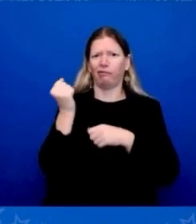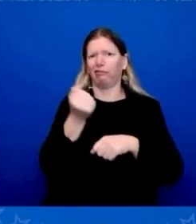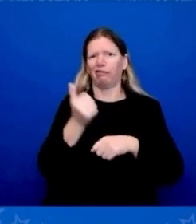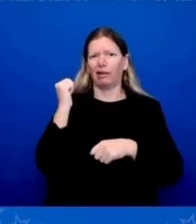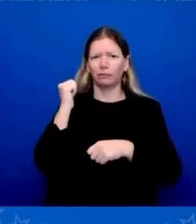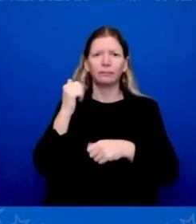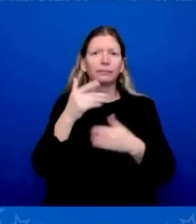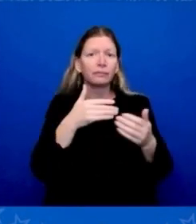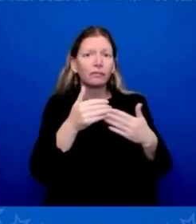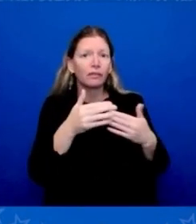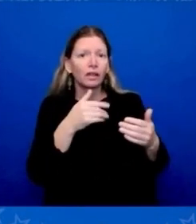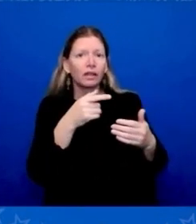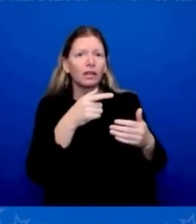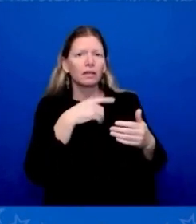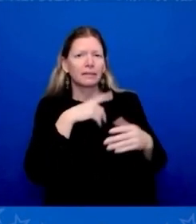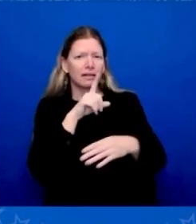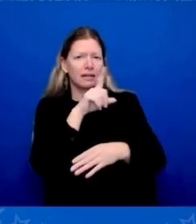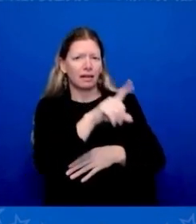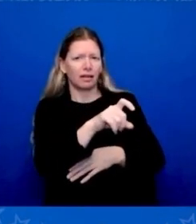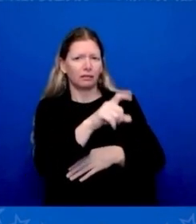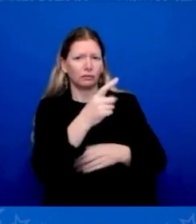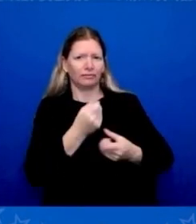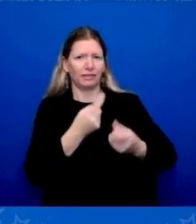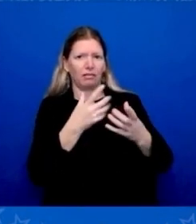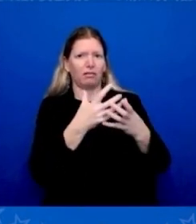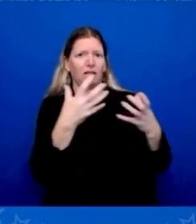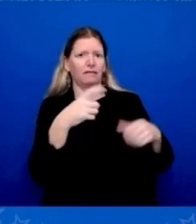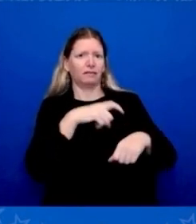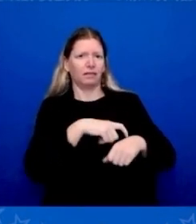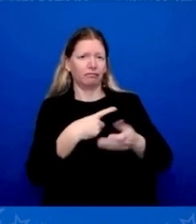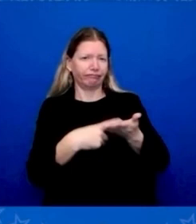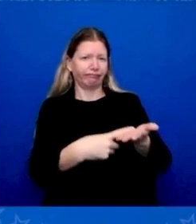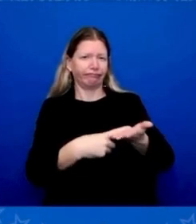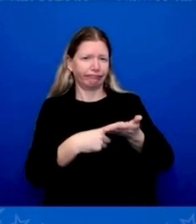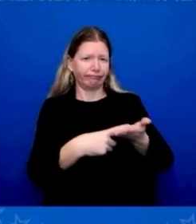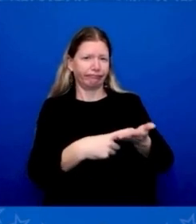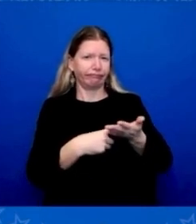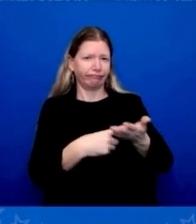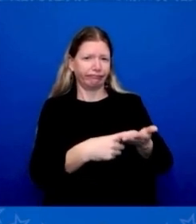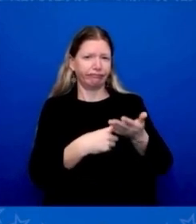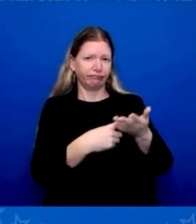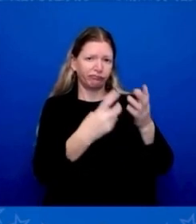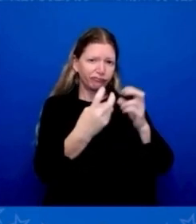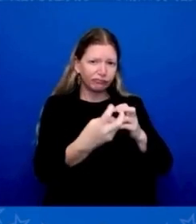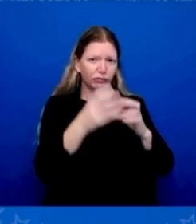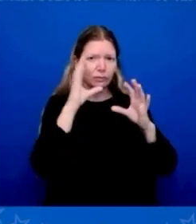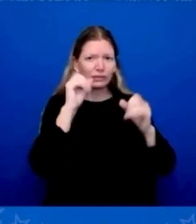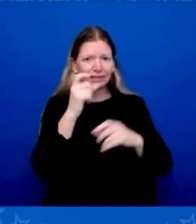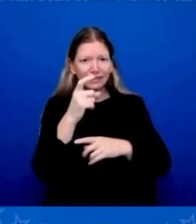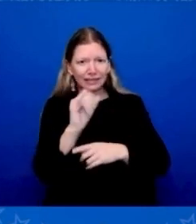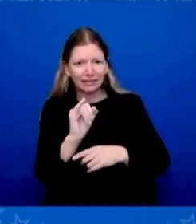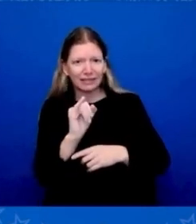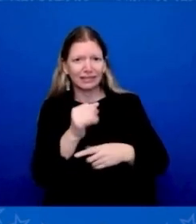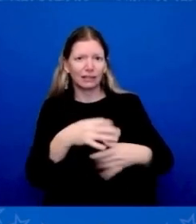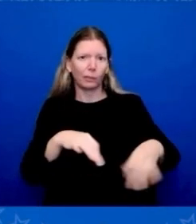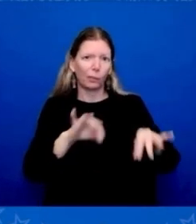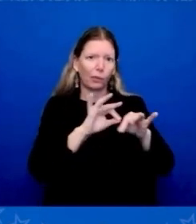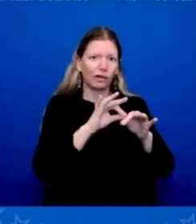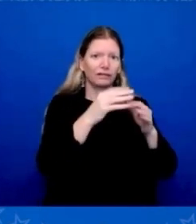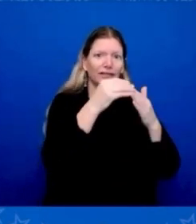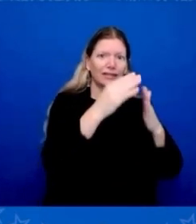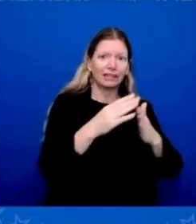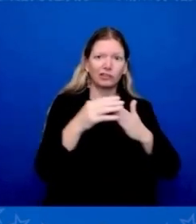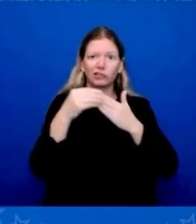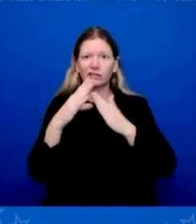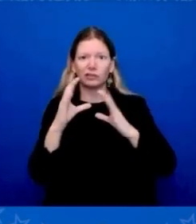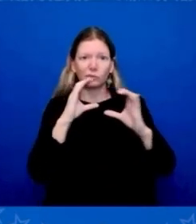communication, yet you two haven't spoken in 10 months. And I just wonder, are you worried that this is destabilizing the U.S.-China